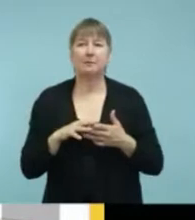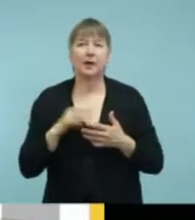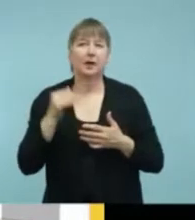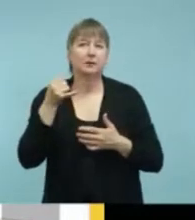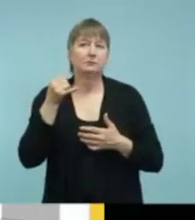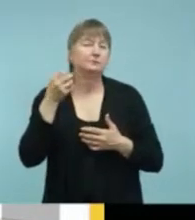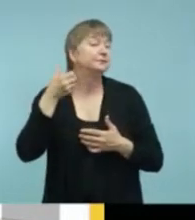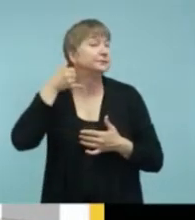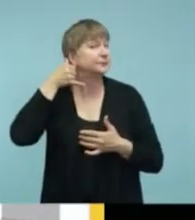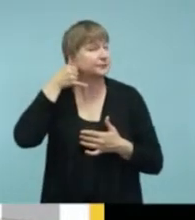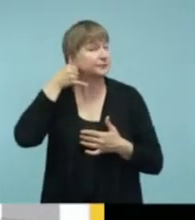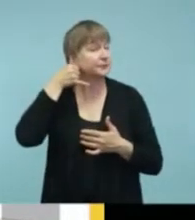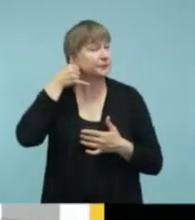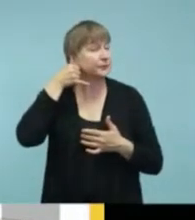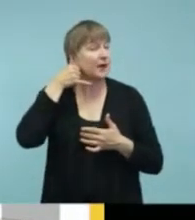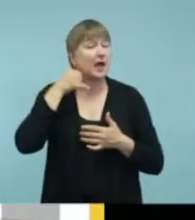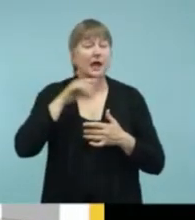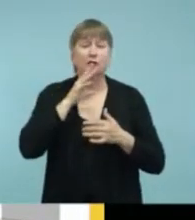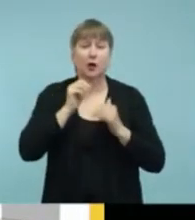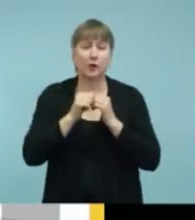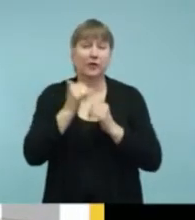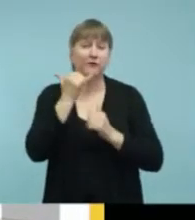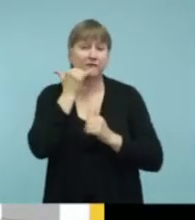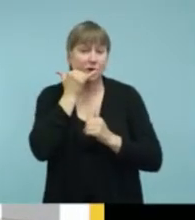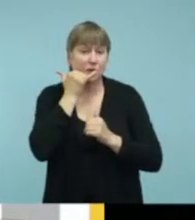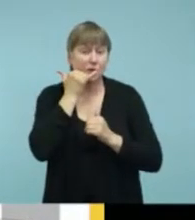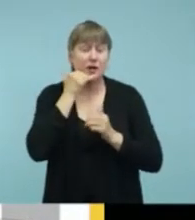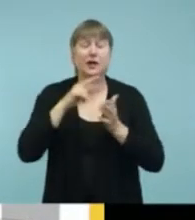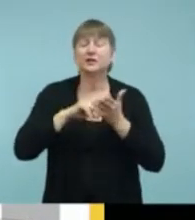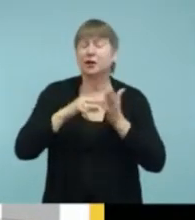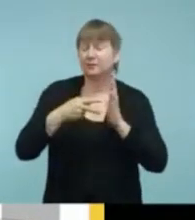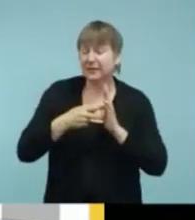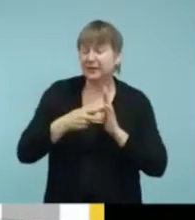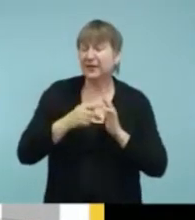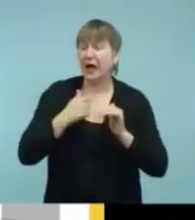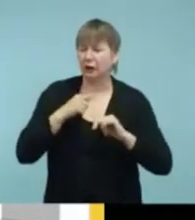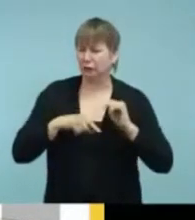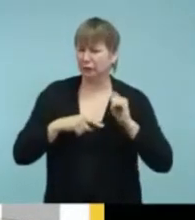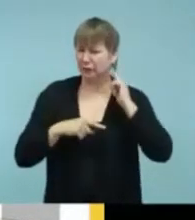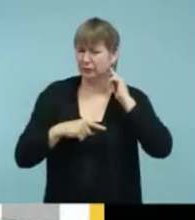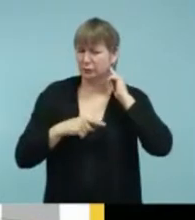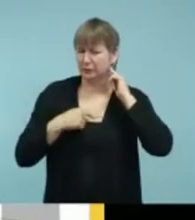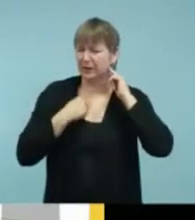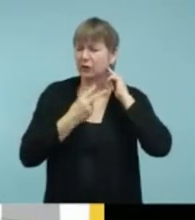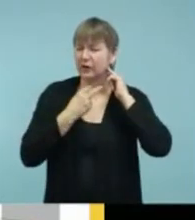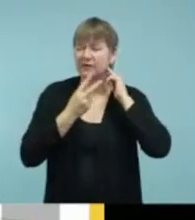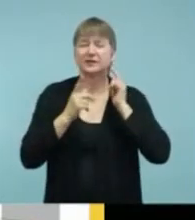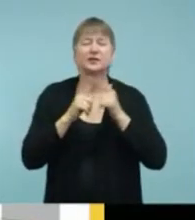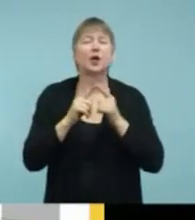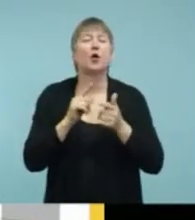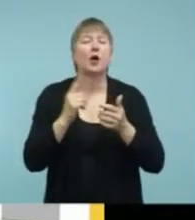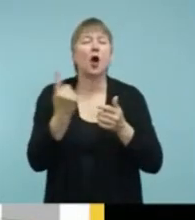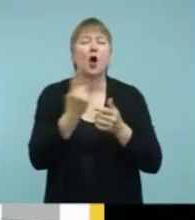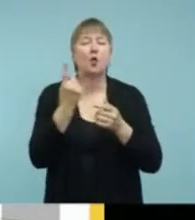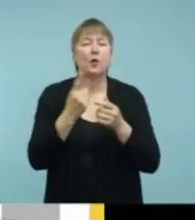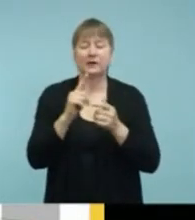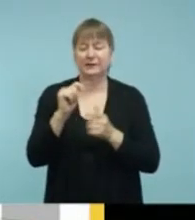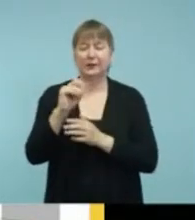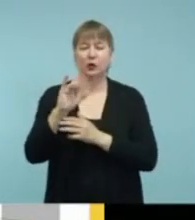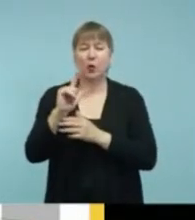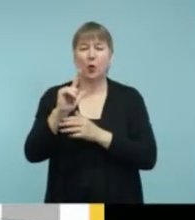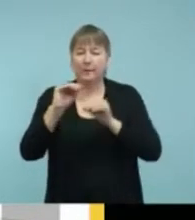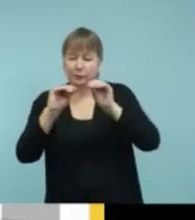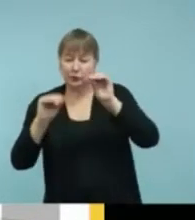I wouldn't be able to hear my voice. So, you want to have a little bit of environmental microphone as part of that. Okay. And